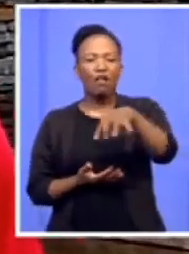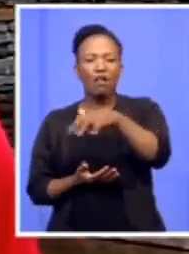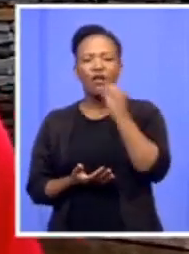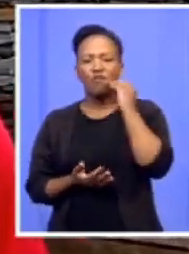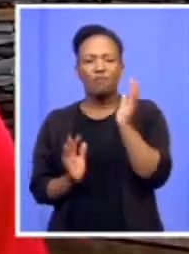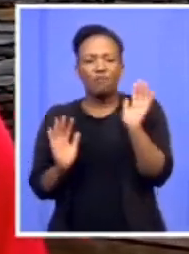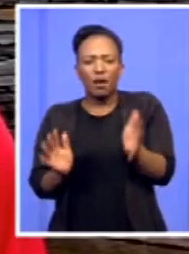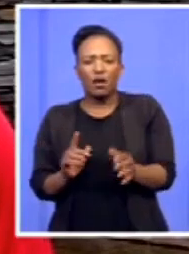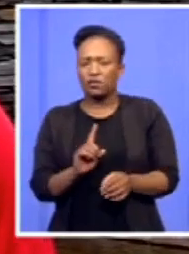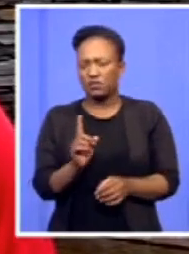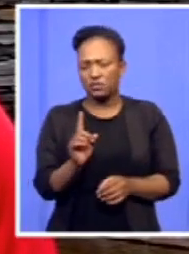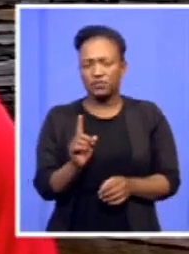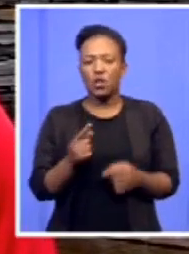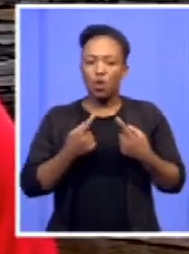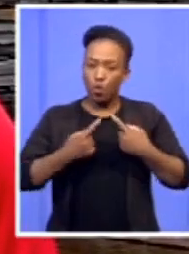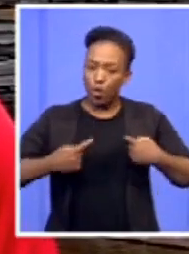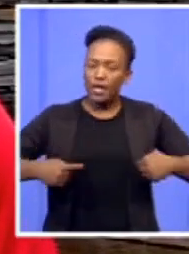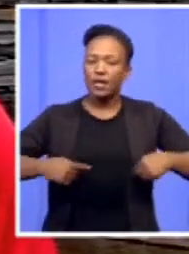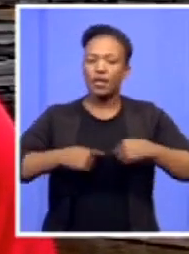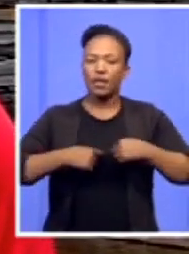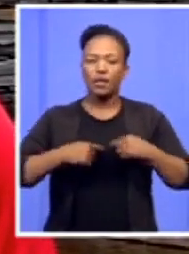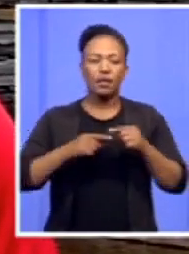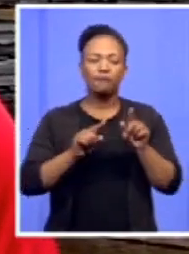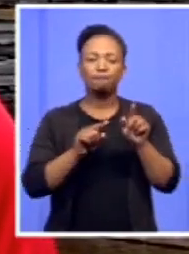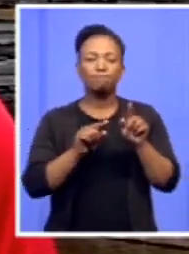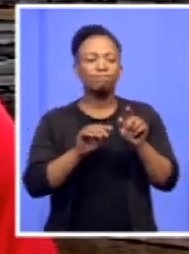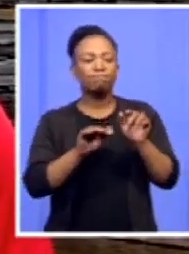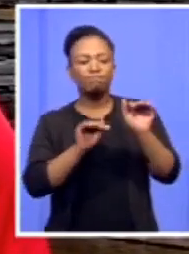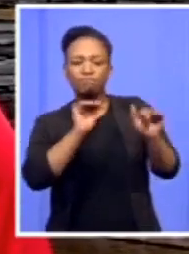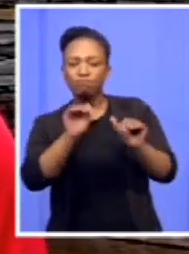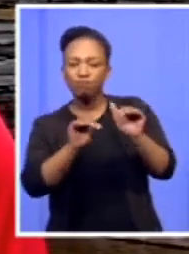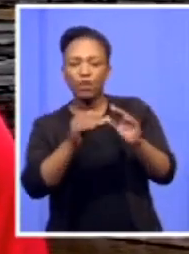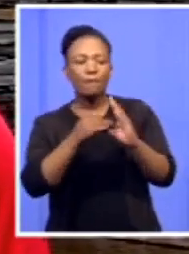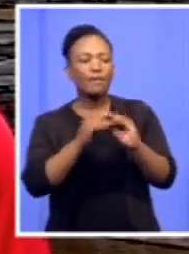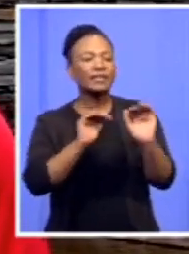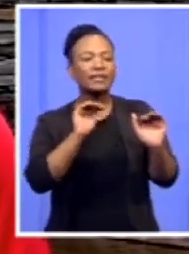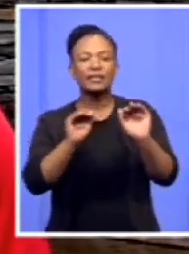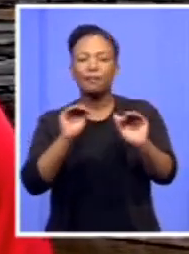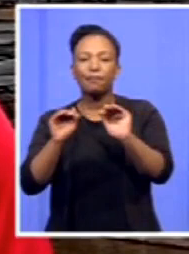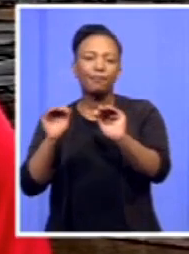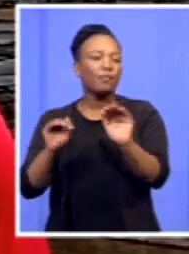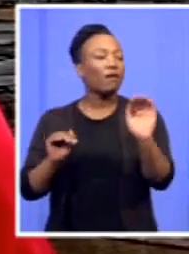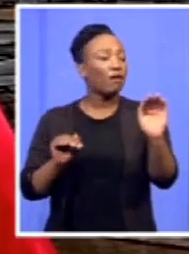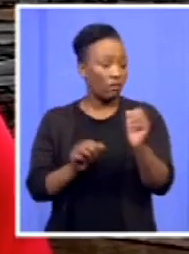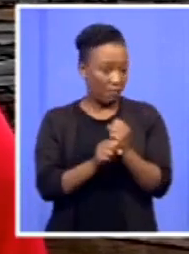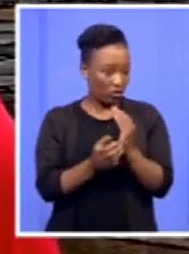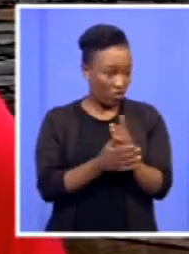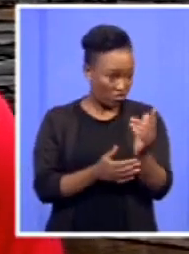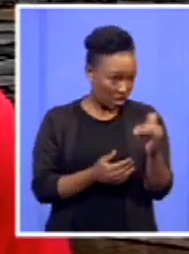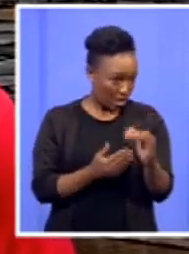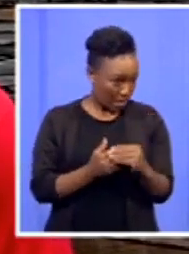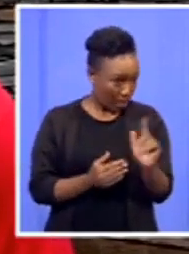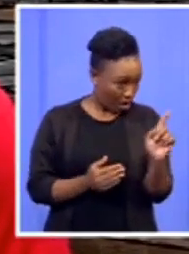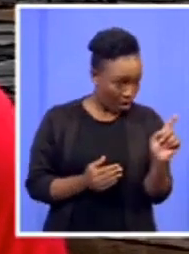membership renewal. We're going to do membership verification so that even those that join the EFF and then